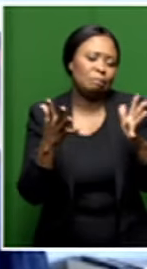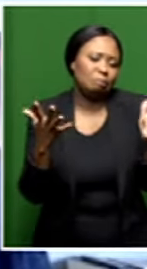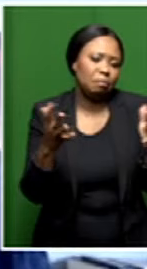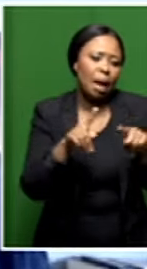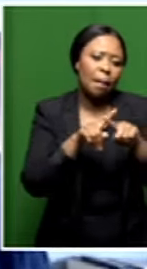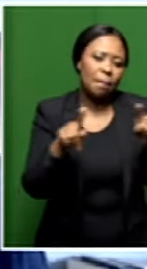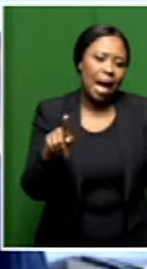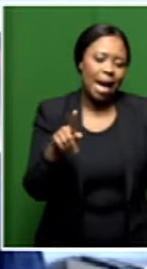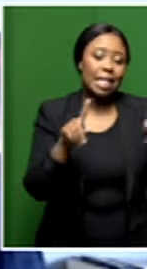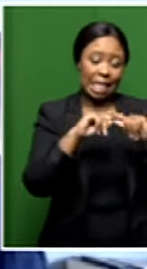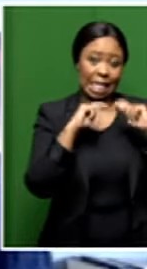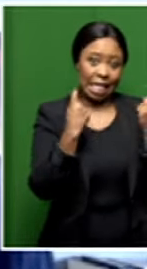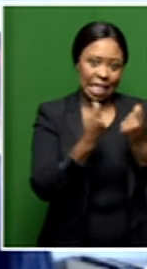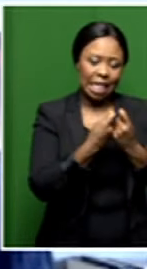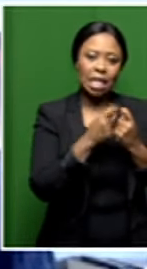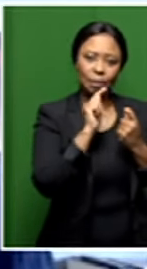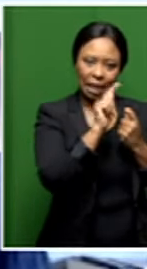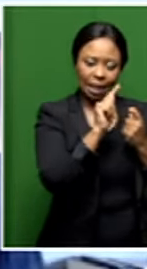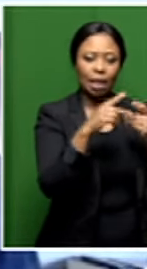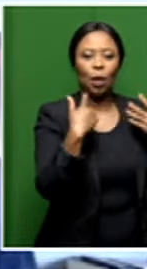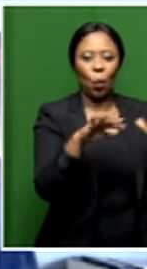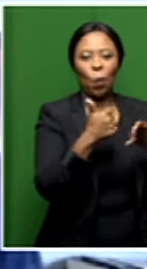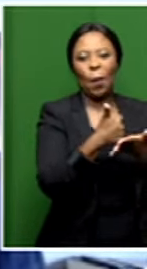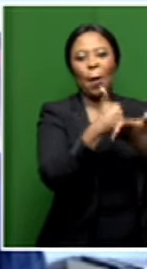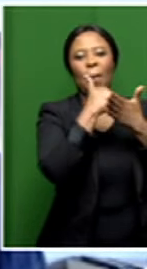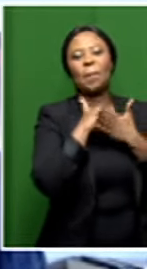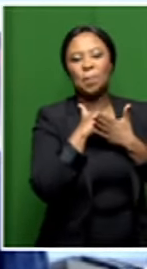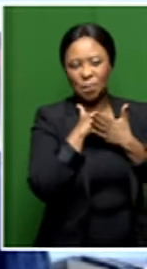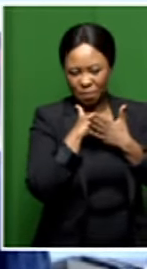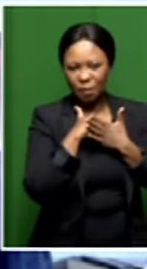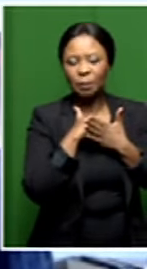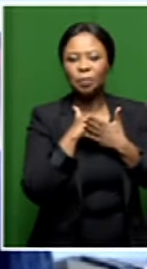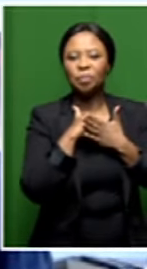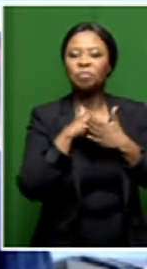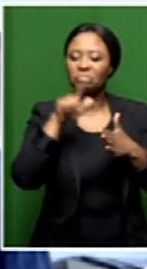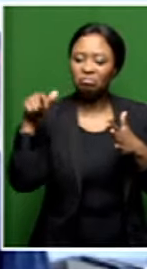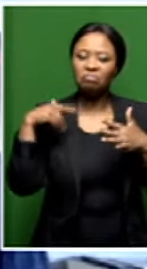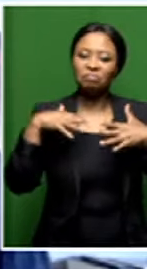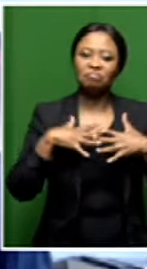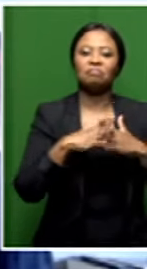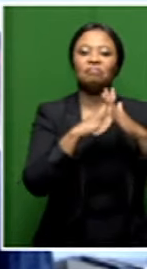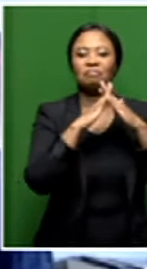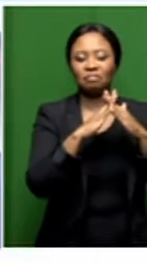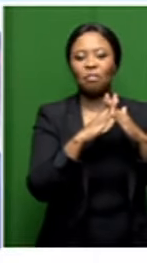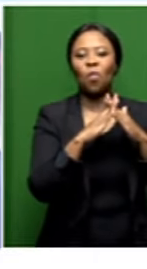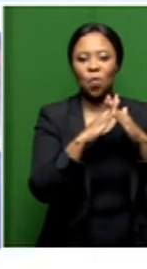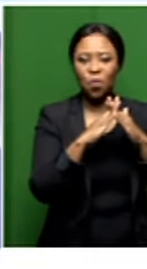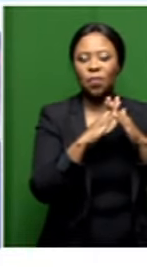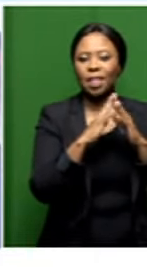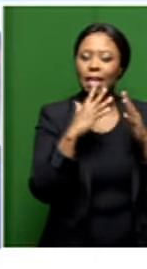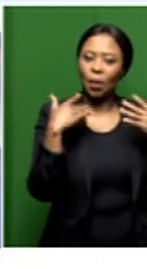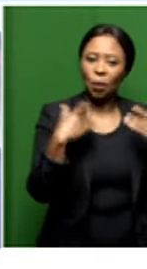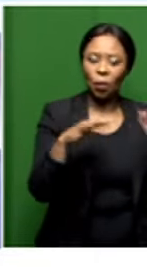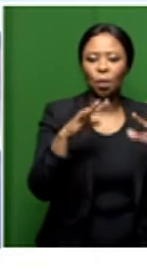I think our team has really held together to create an exciting program for this year.